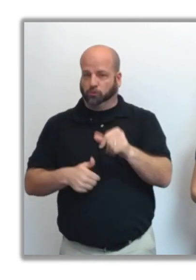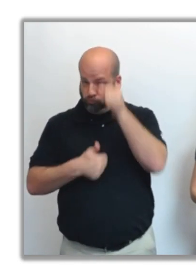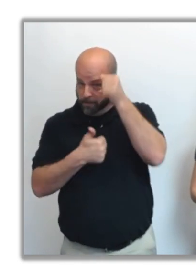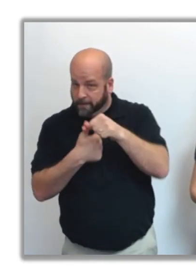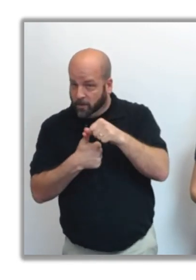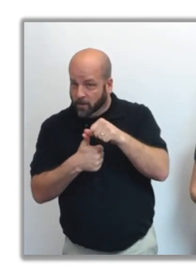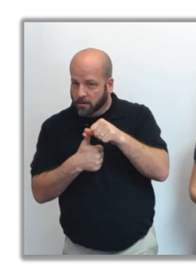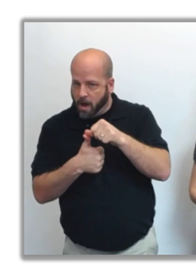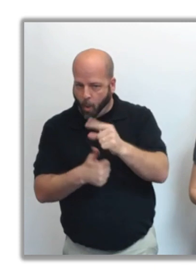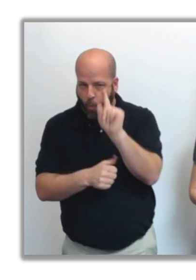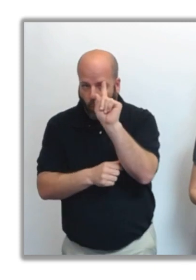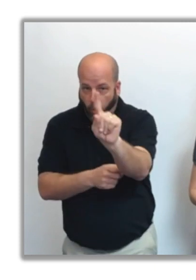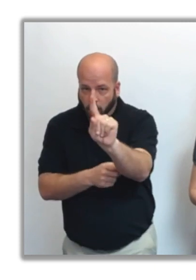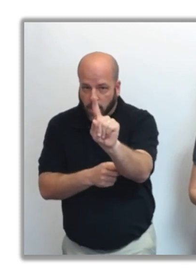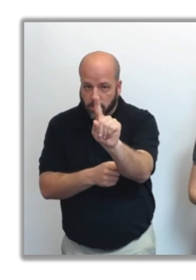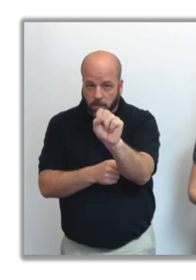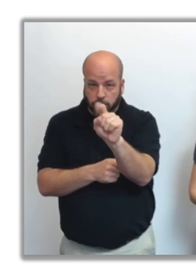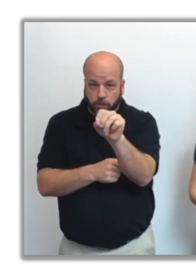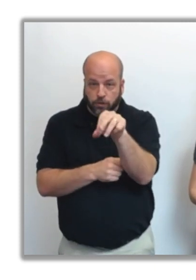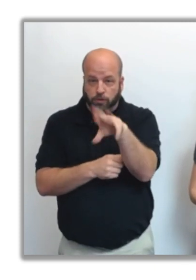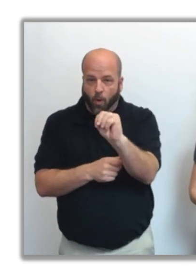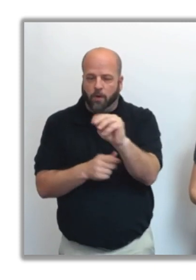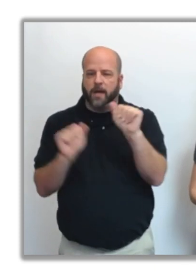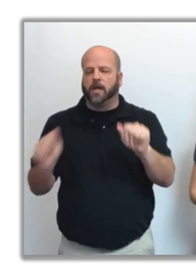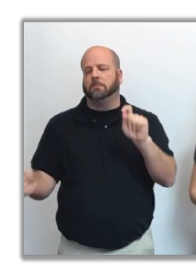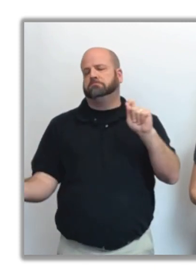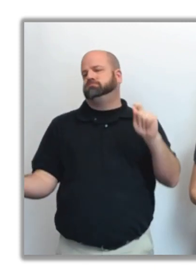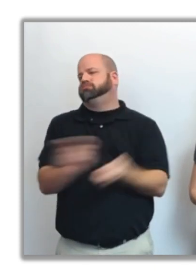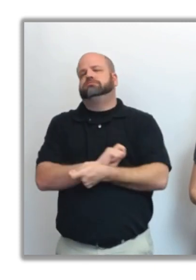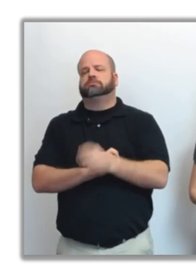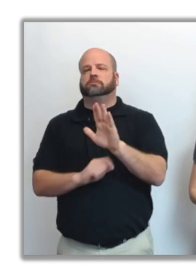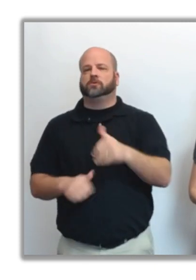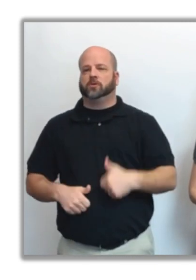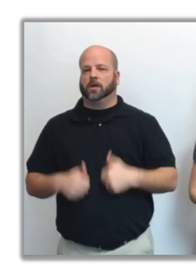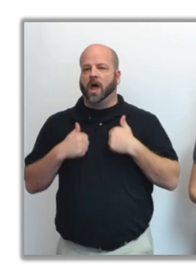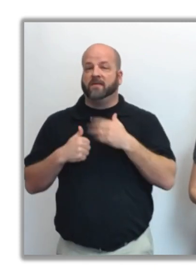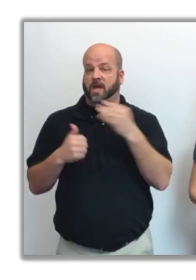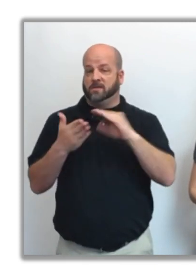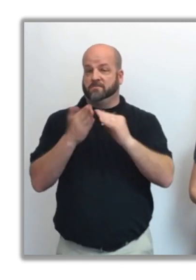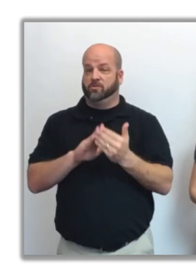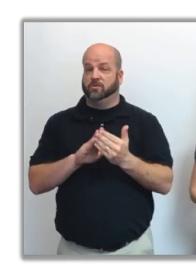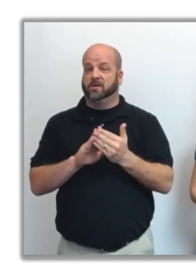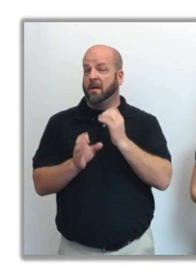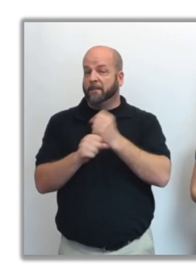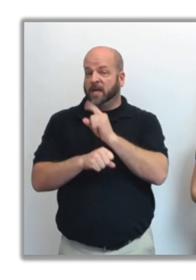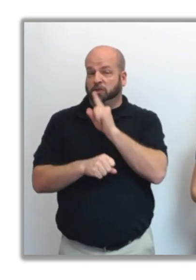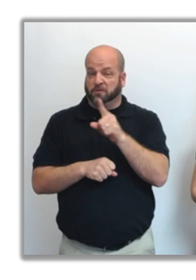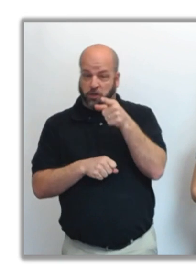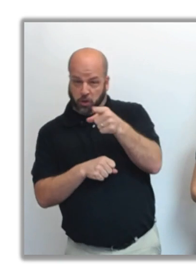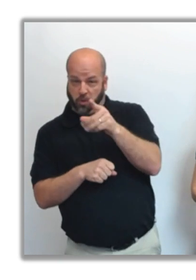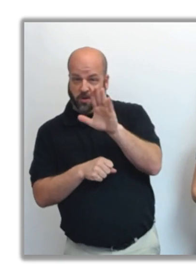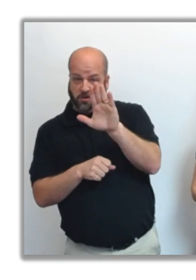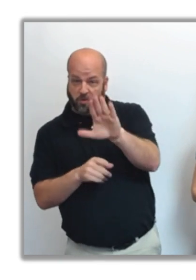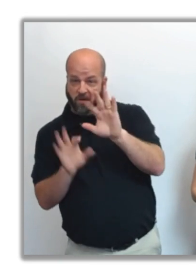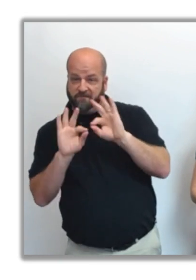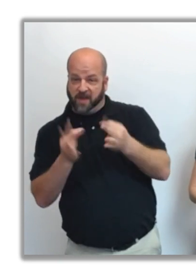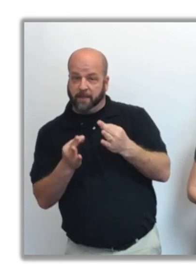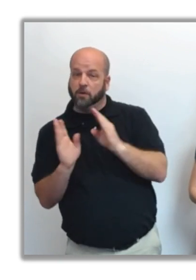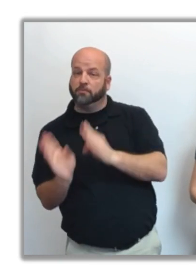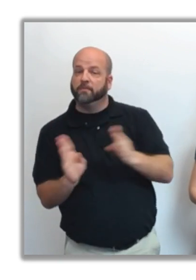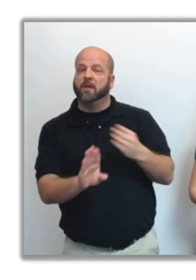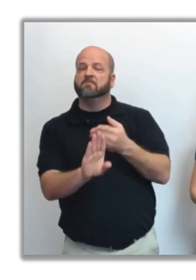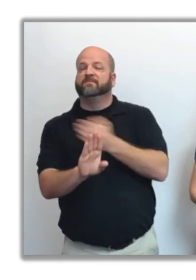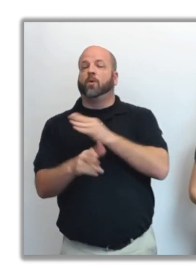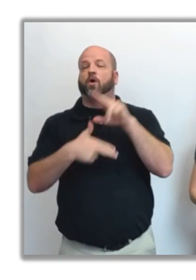it only takes one storm to change your life and community. Make sure you and your family are prepared before hurricane